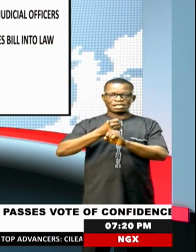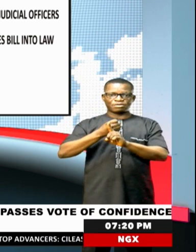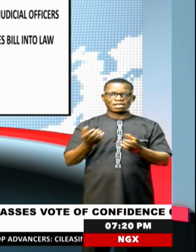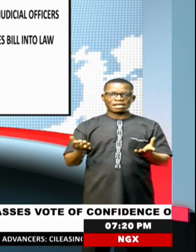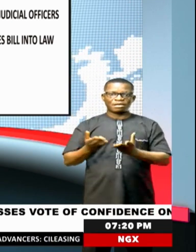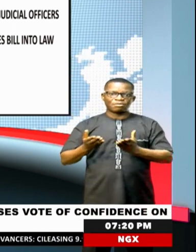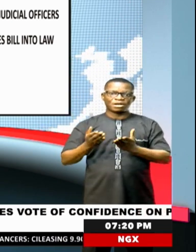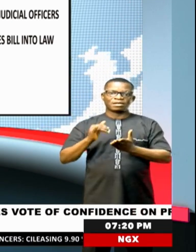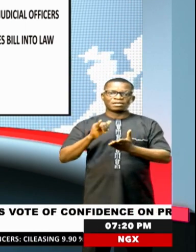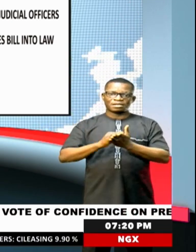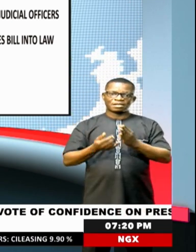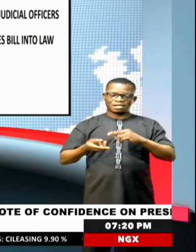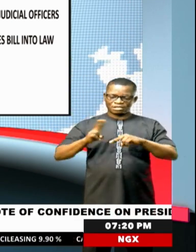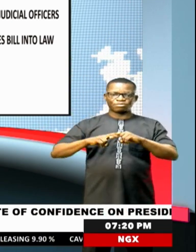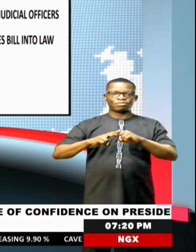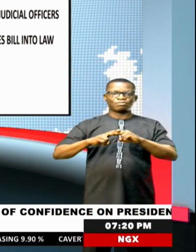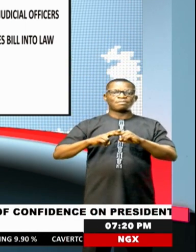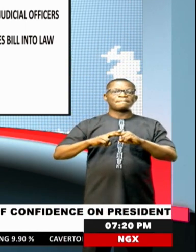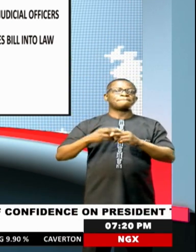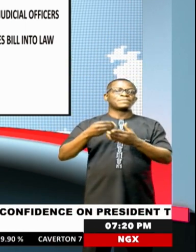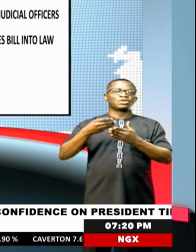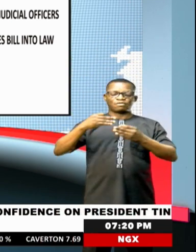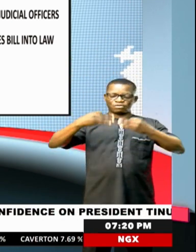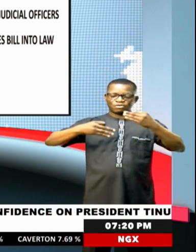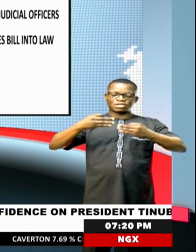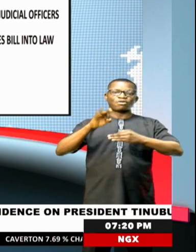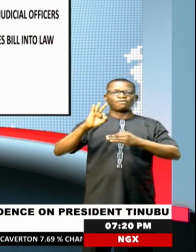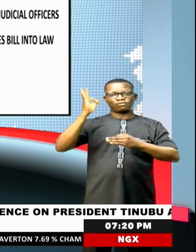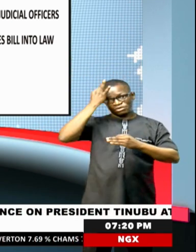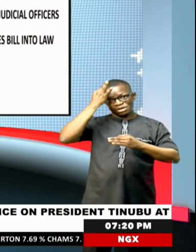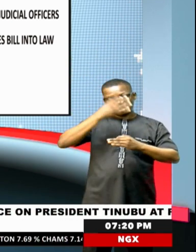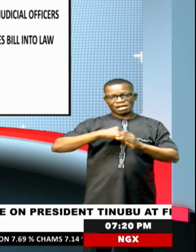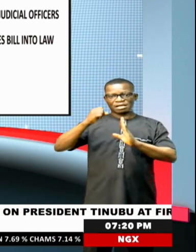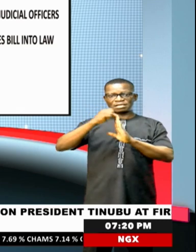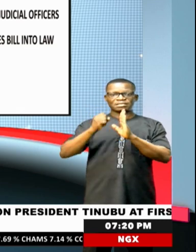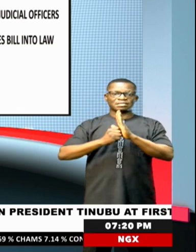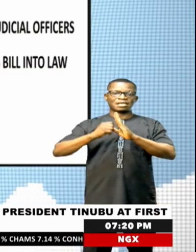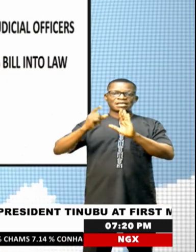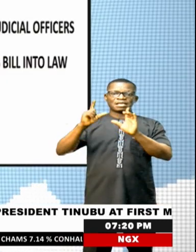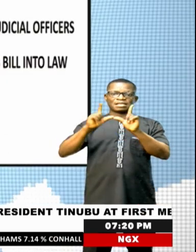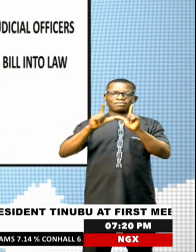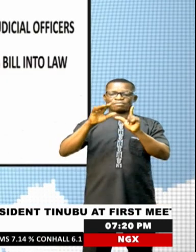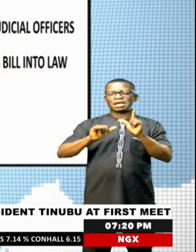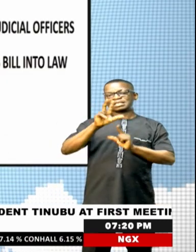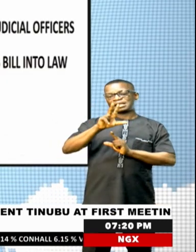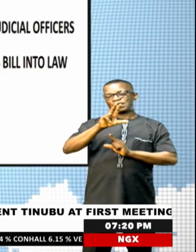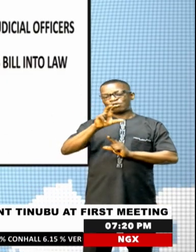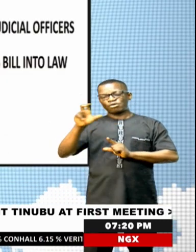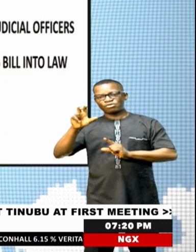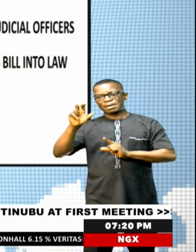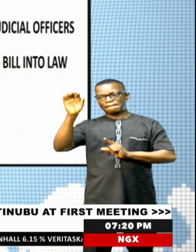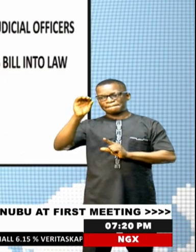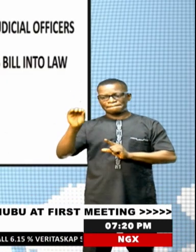emoluments of judicial officers at the federal and state levels by 300 percent. In a statement,